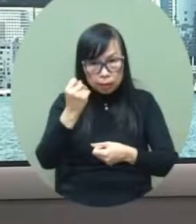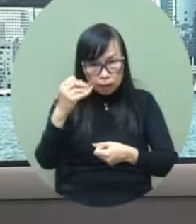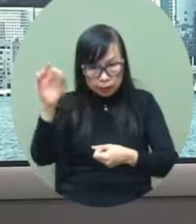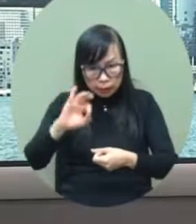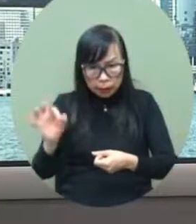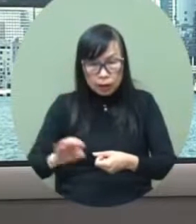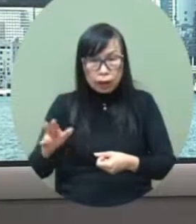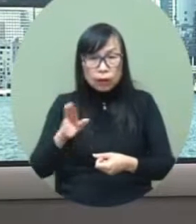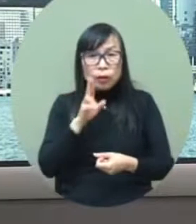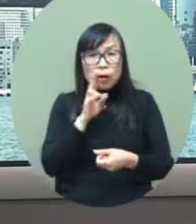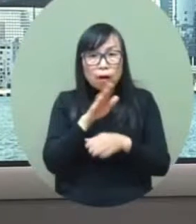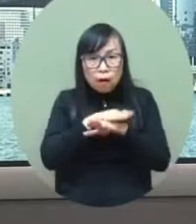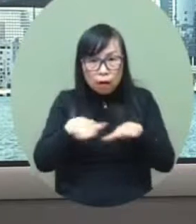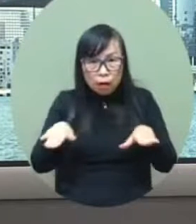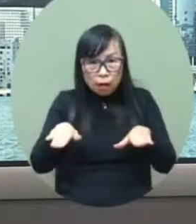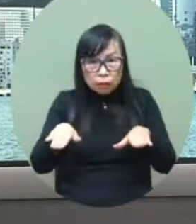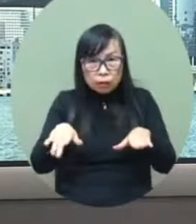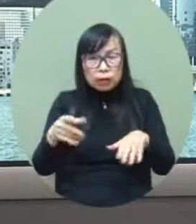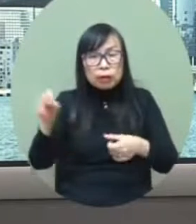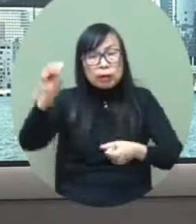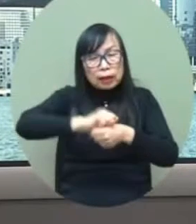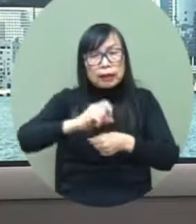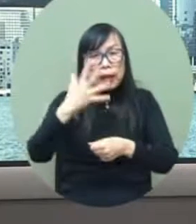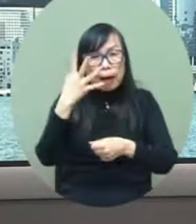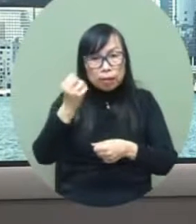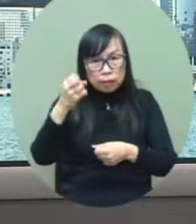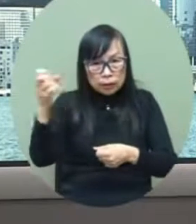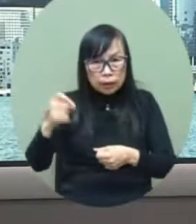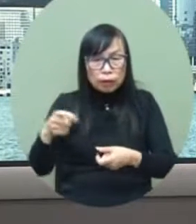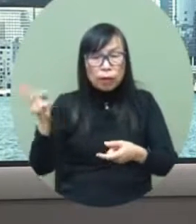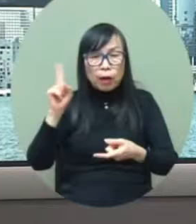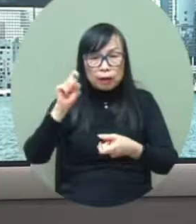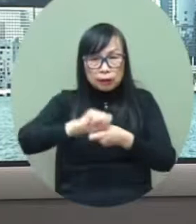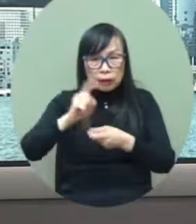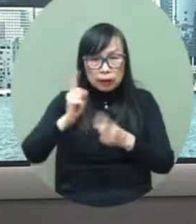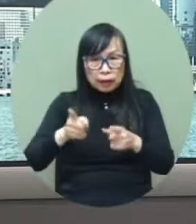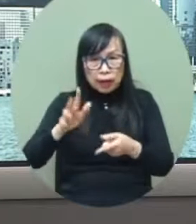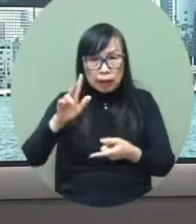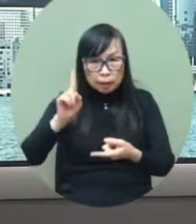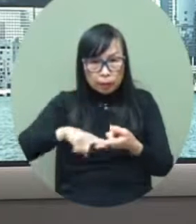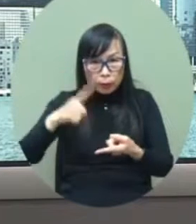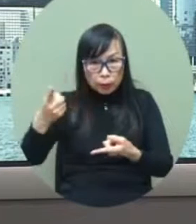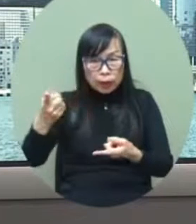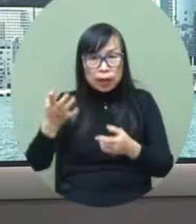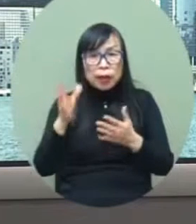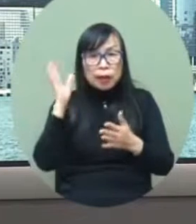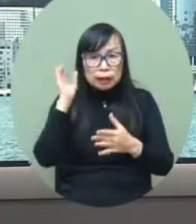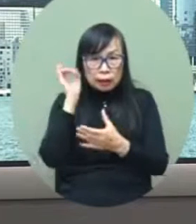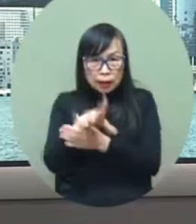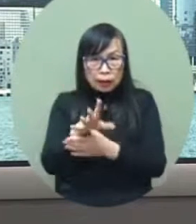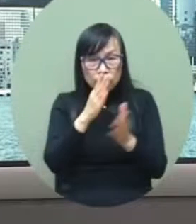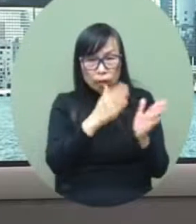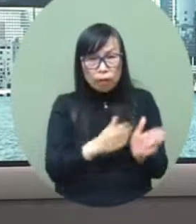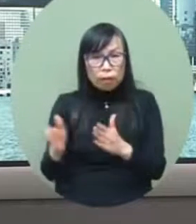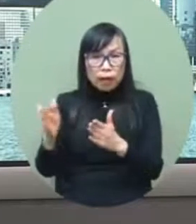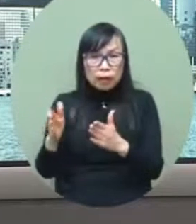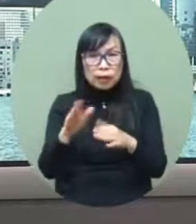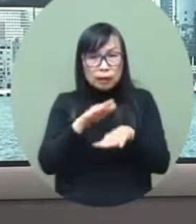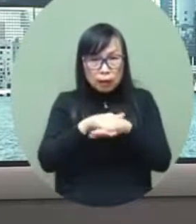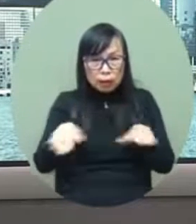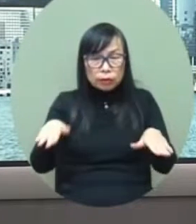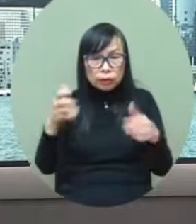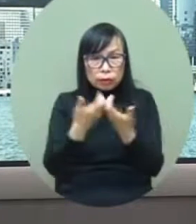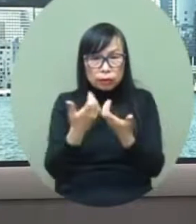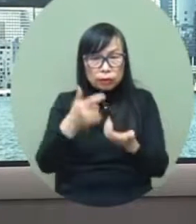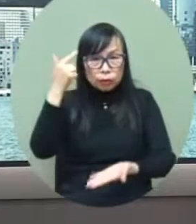we may set aside the infantry of 30 percent above our usual level but in other times we may have to bump it about 50 percent or double the